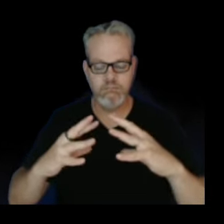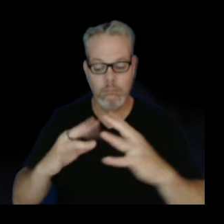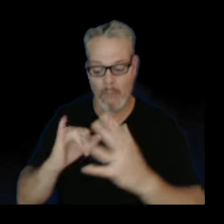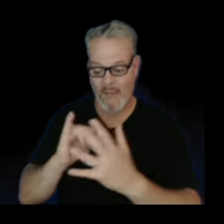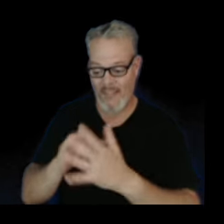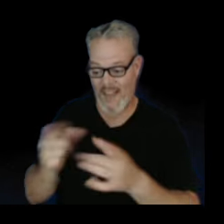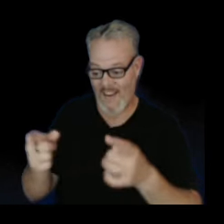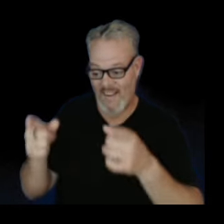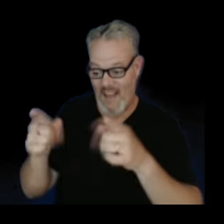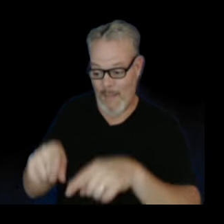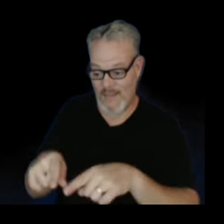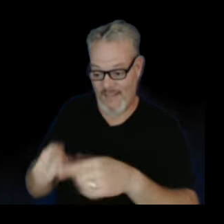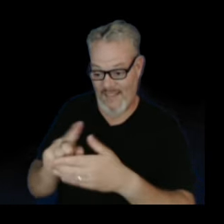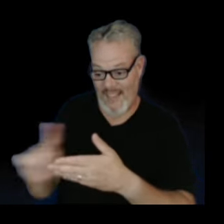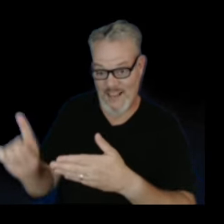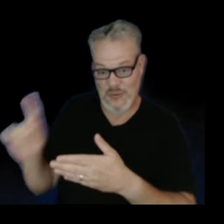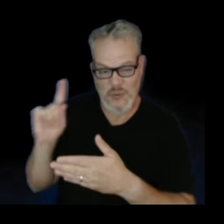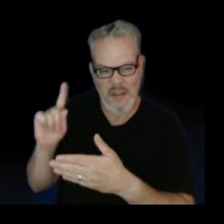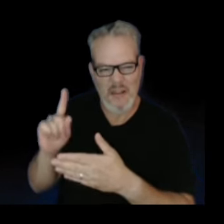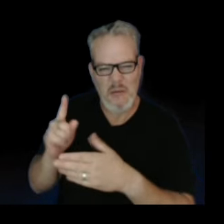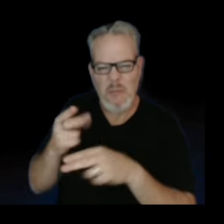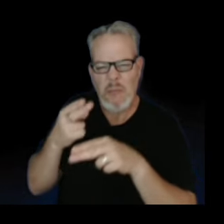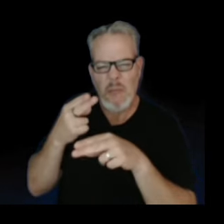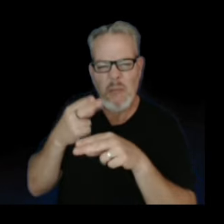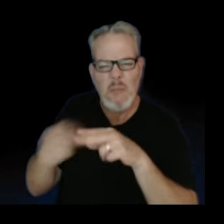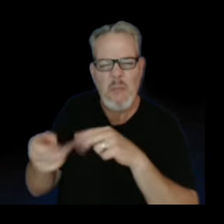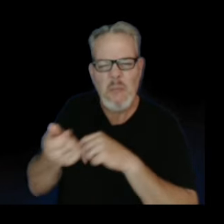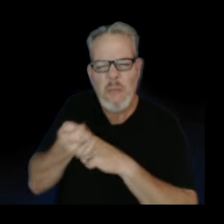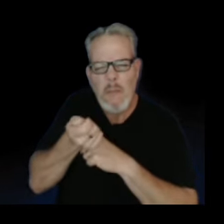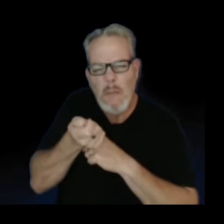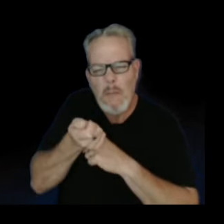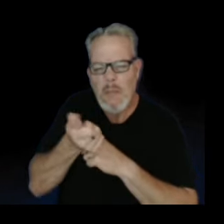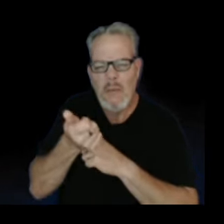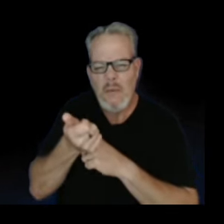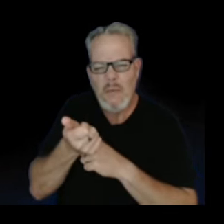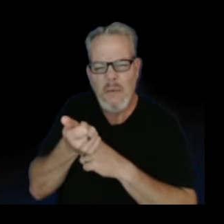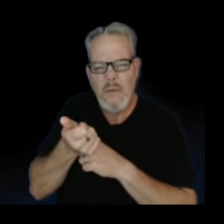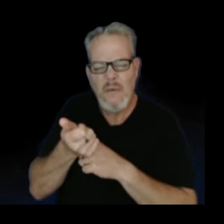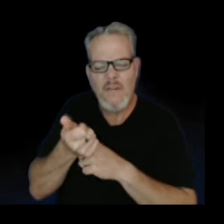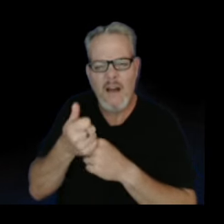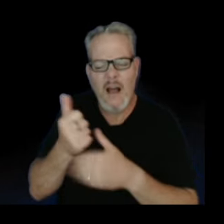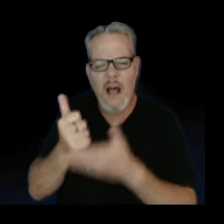only did a little bit of work to relieve that pressure that still continues to build underground.